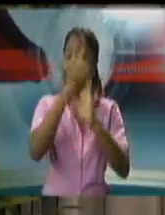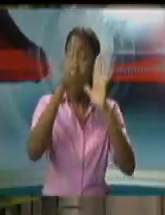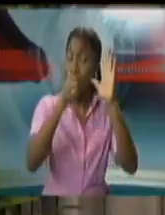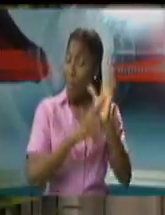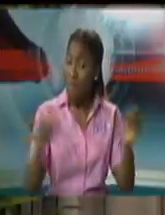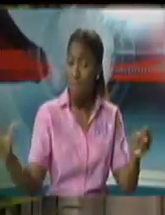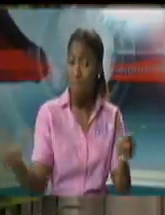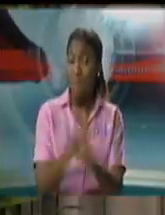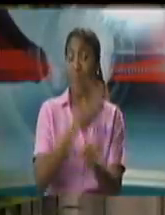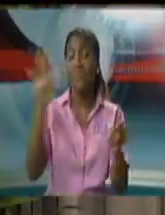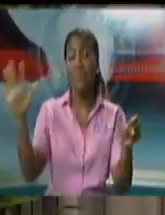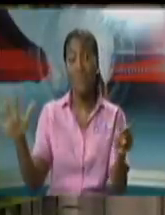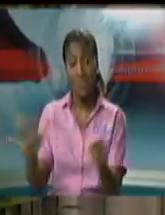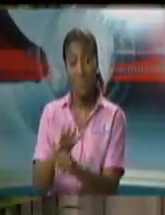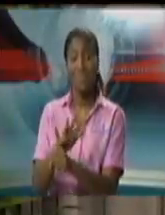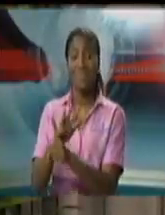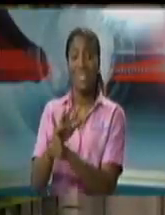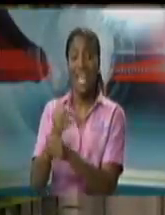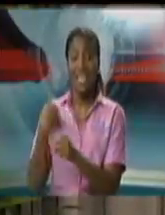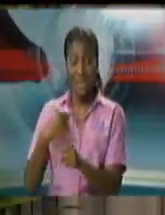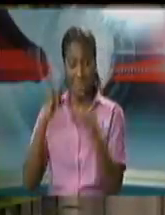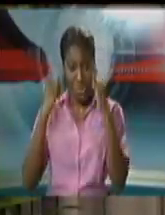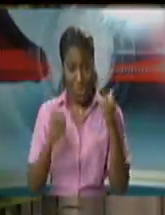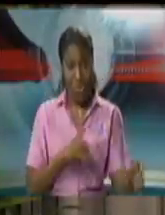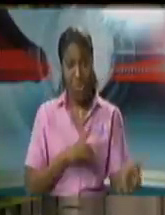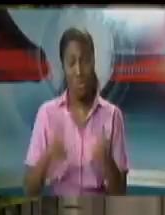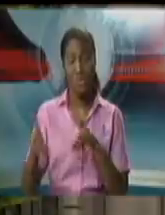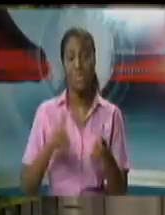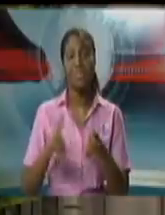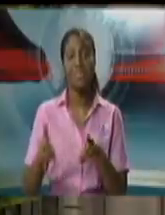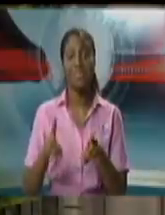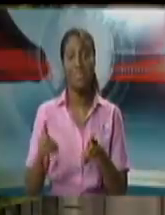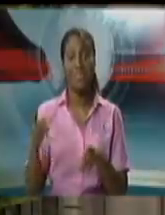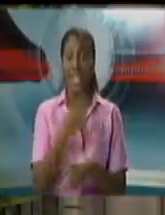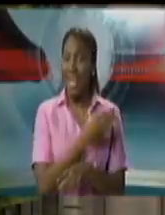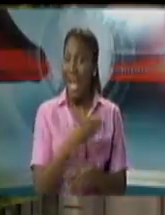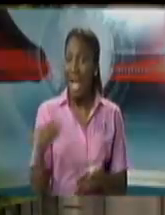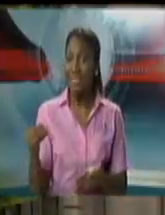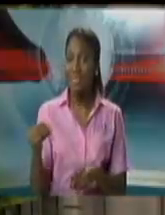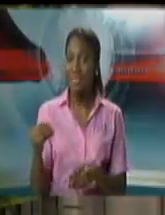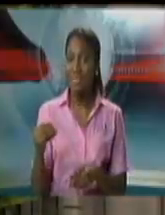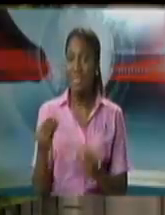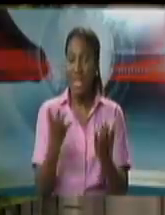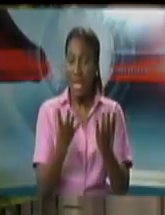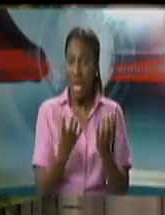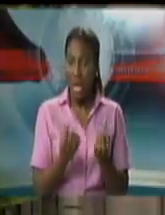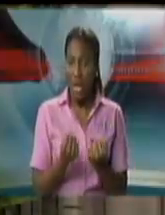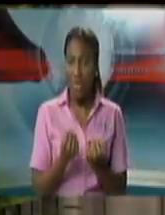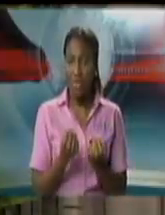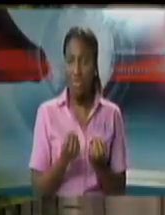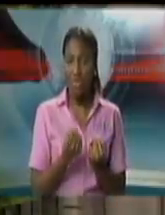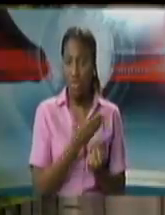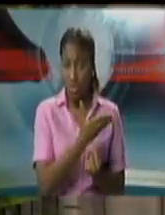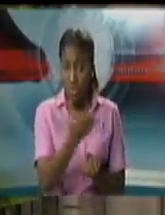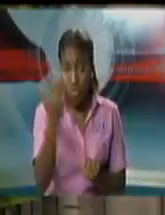measure which we have brought into the situation and i'd like you to to note that trinidad's position in relation to the